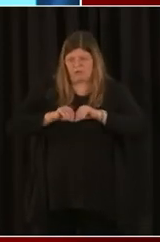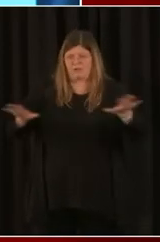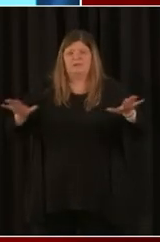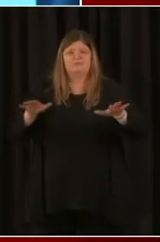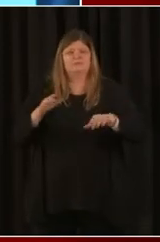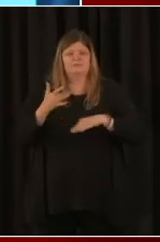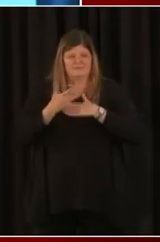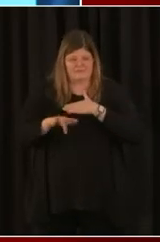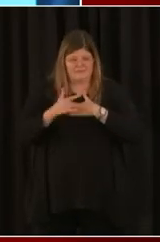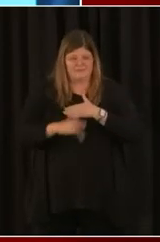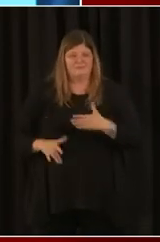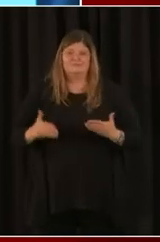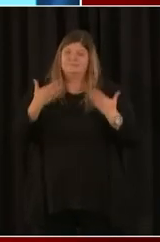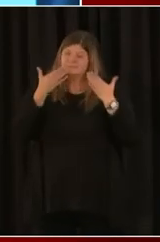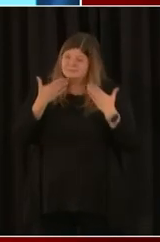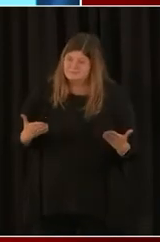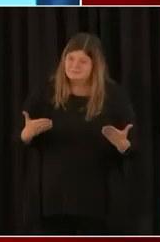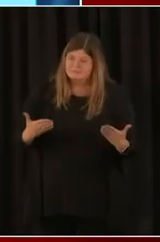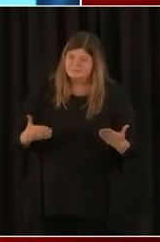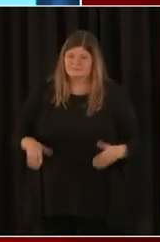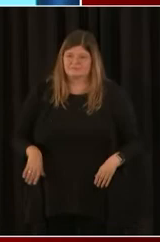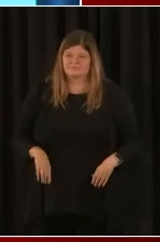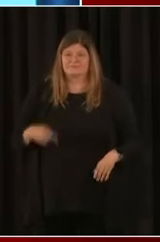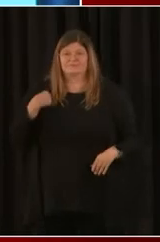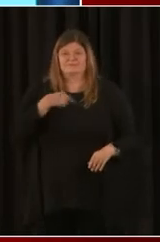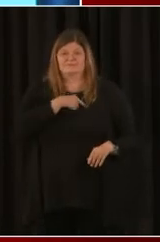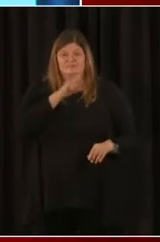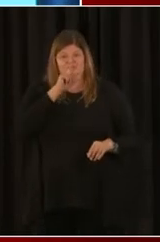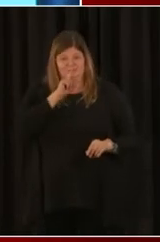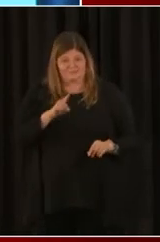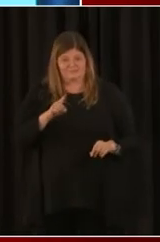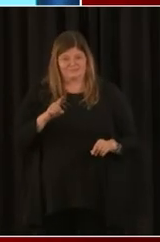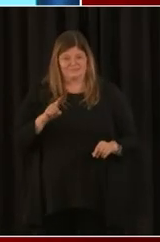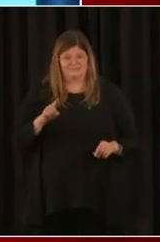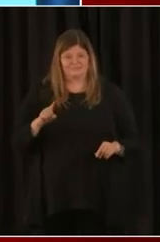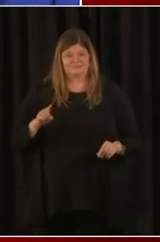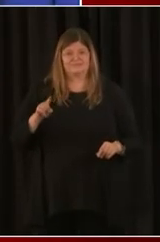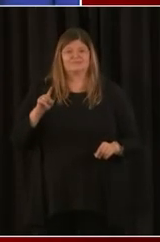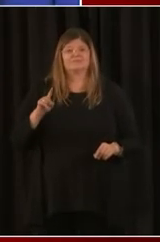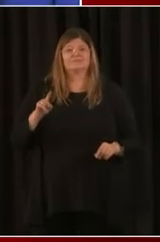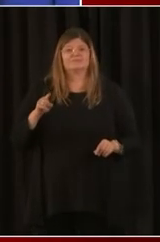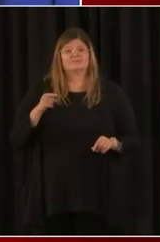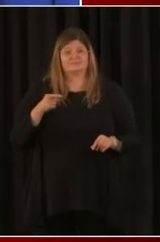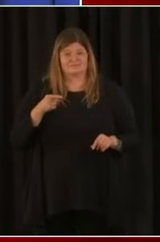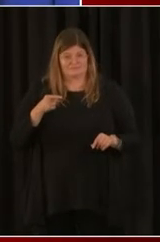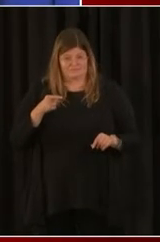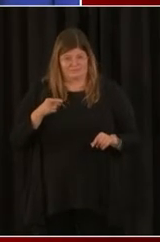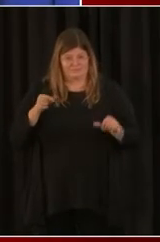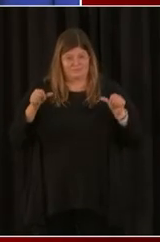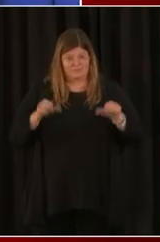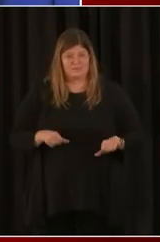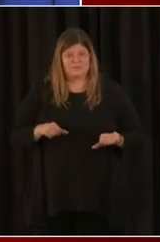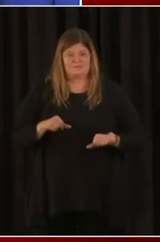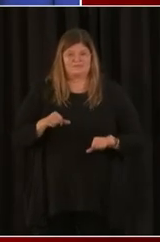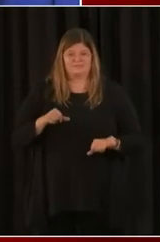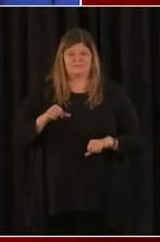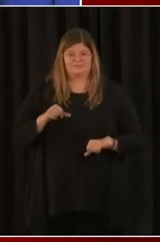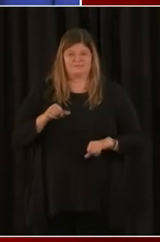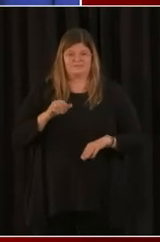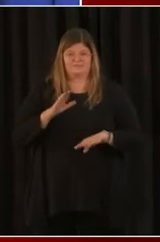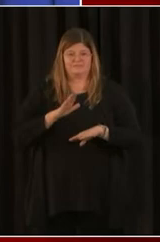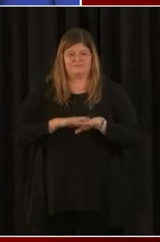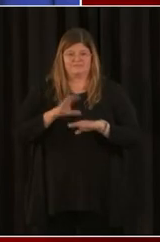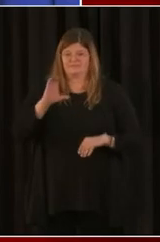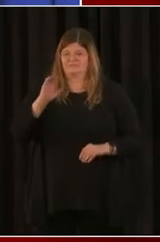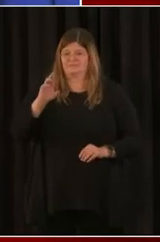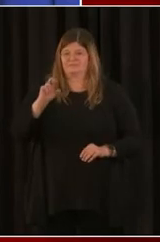Fantastic. So we'll make sure we get that information up on the coronavirus.dc.gov slash recovery page. We did have a couple other